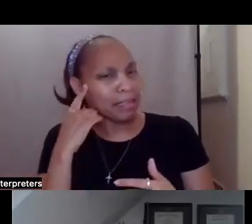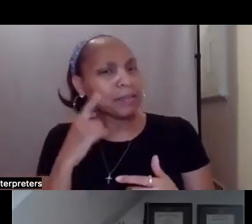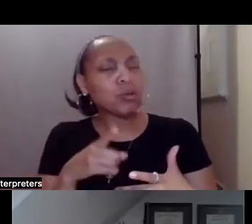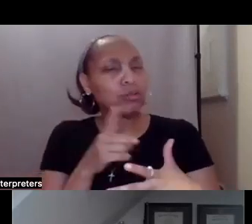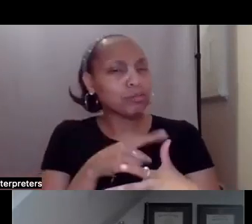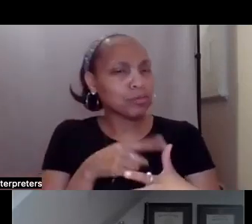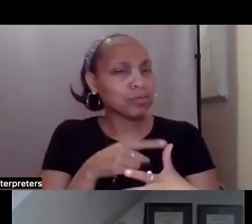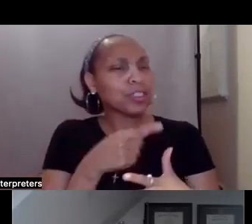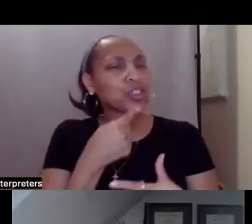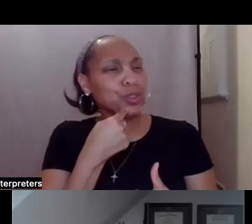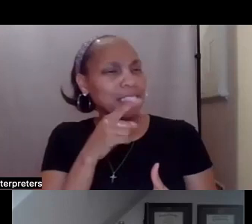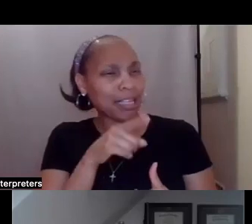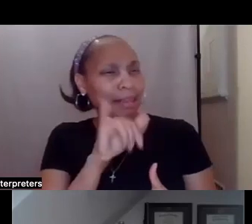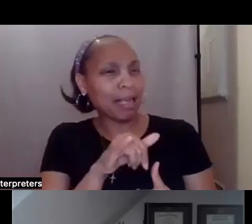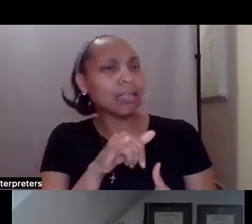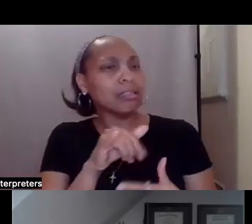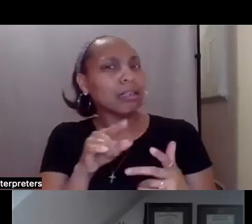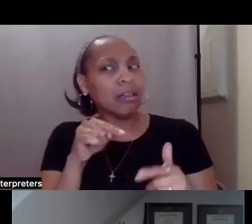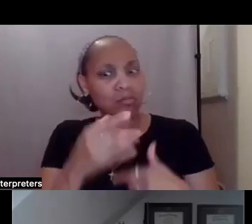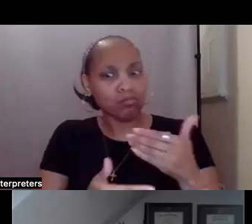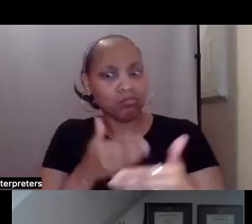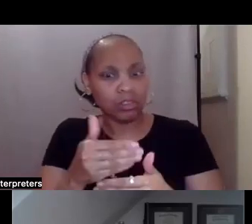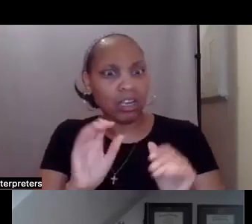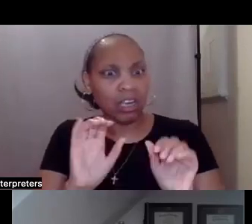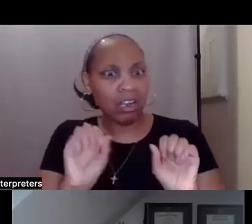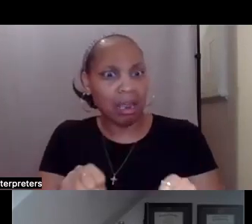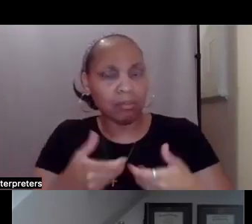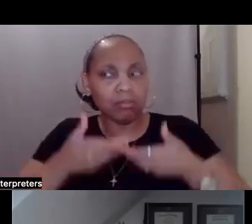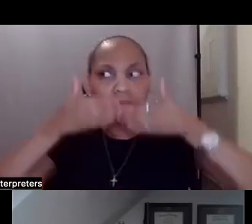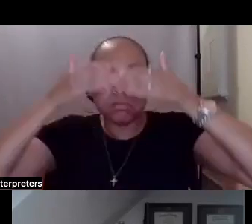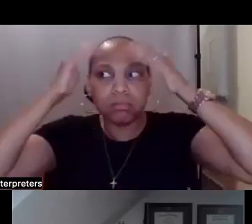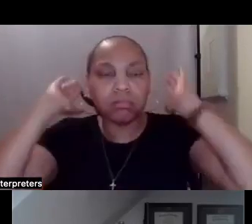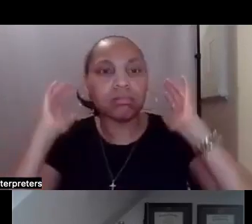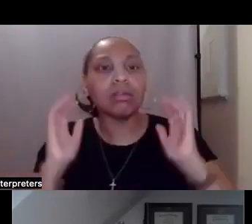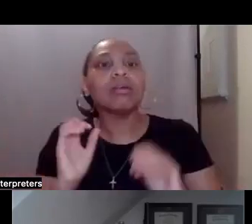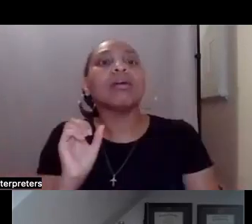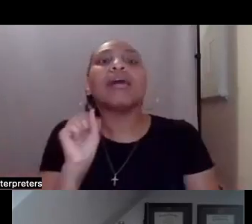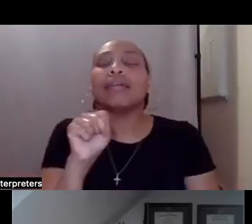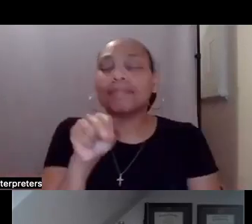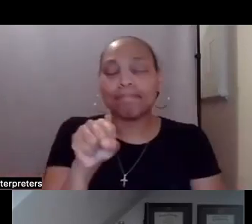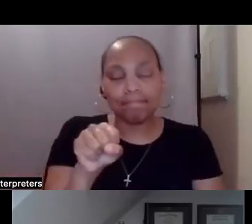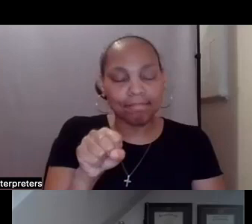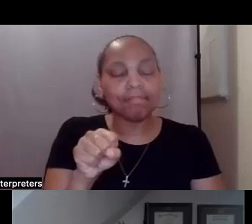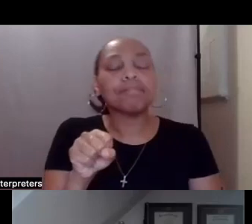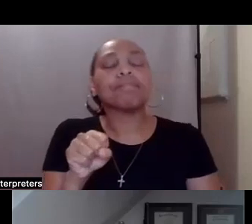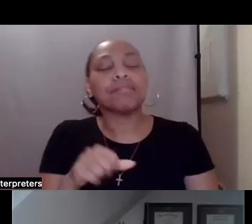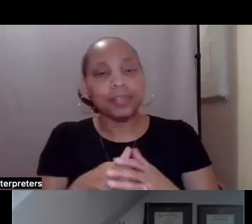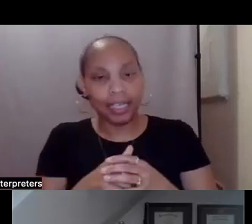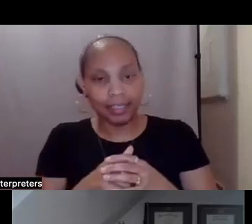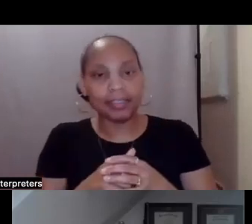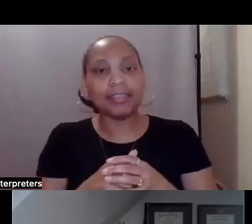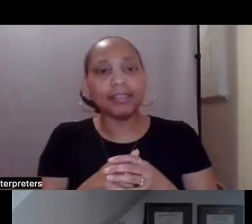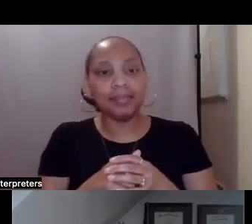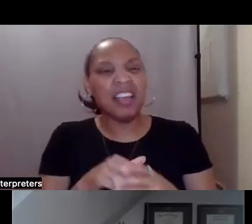overwhelming, right? And that was my cue in terms of segwaying to the next